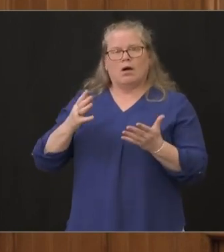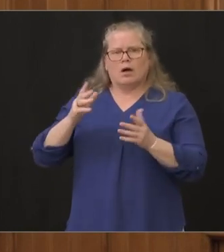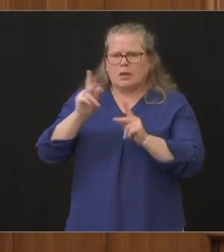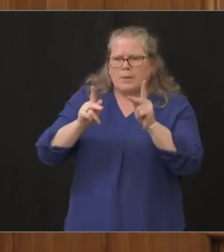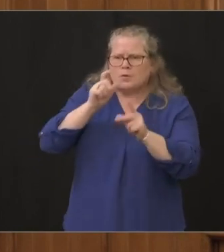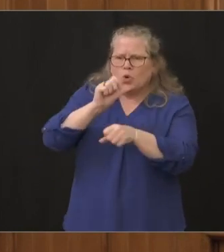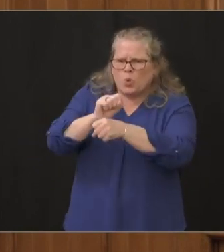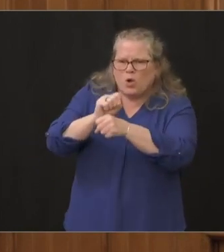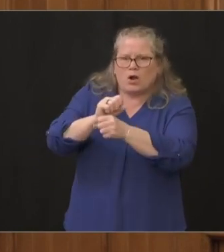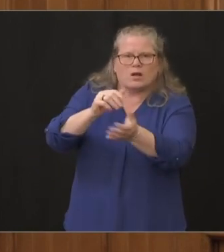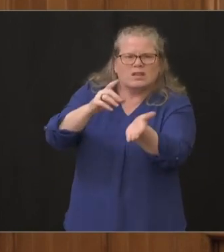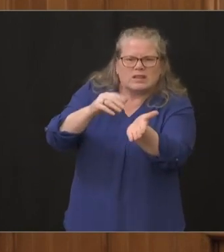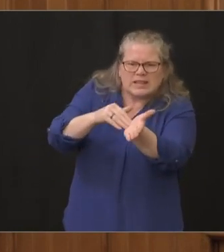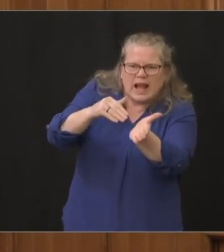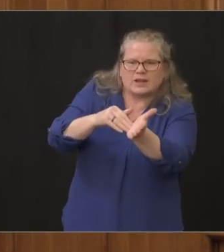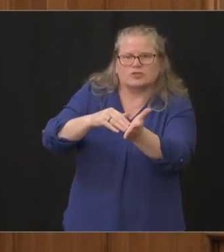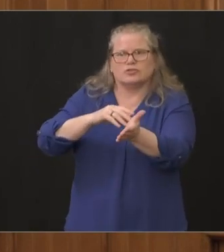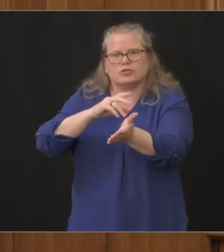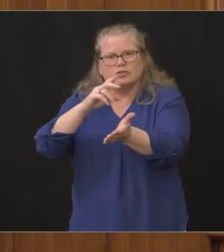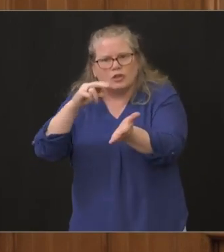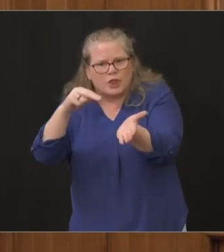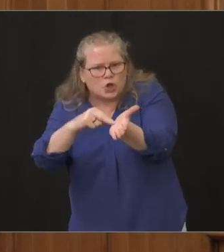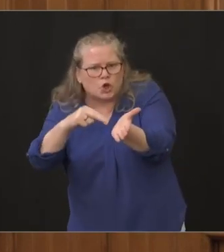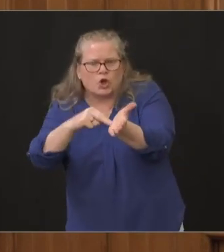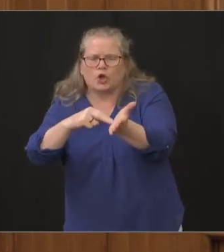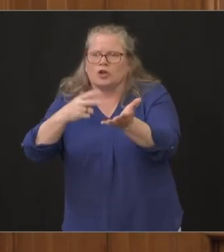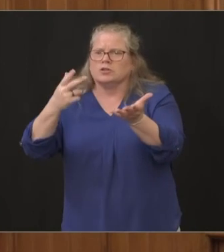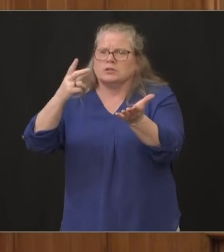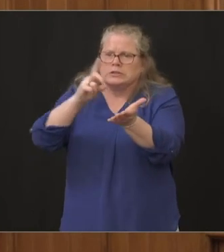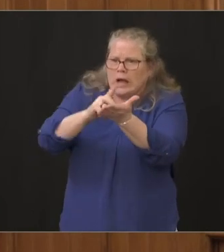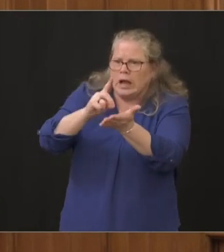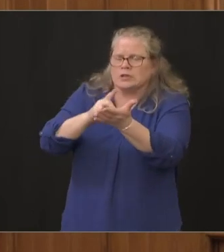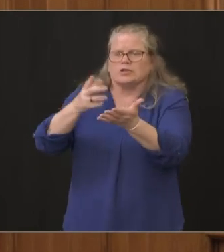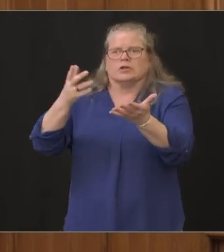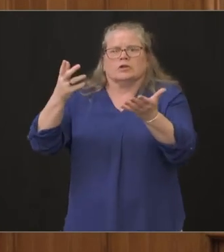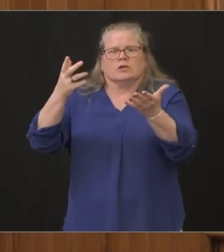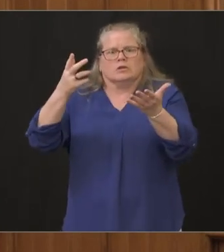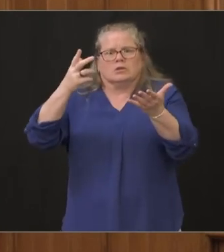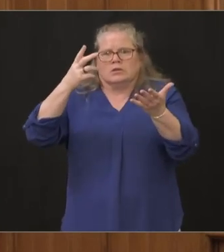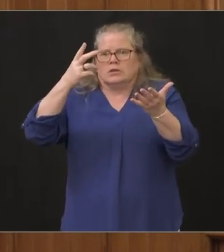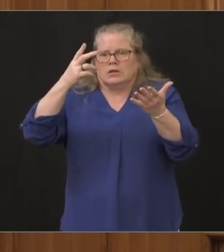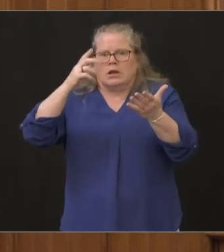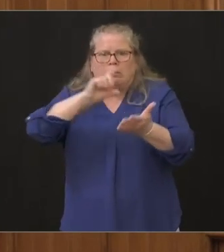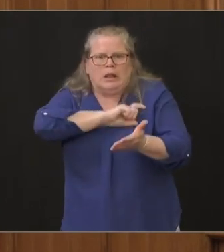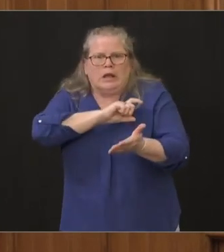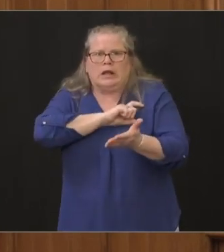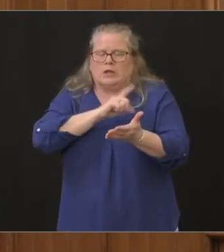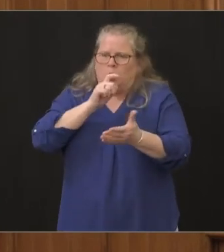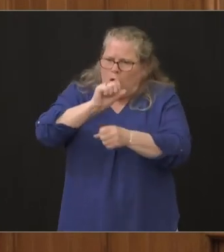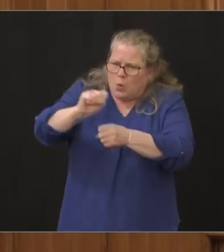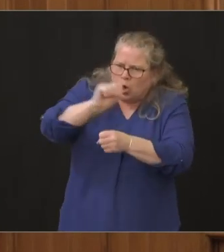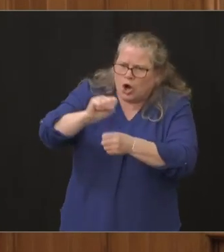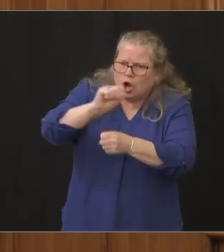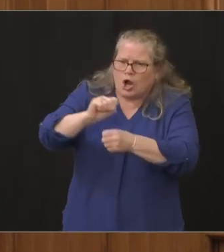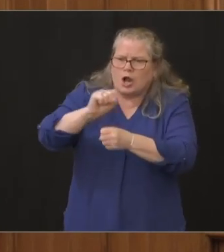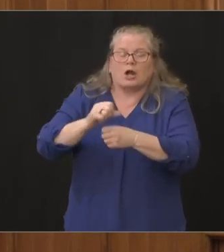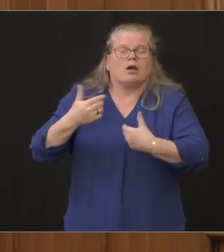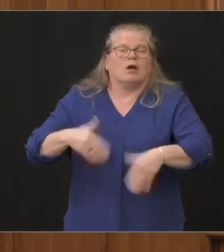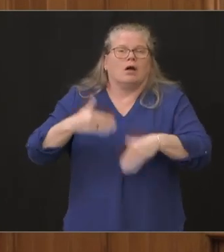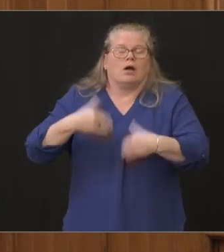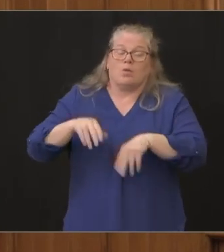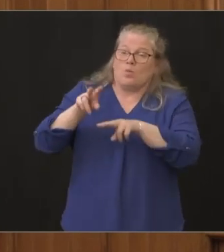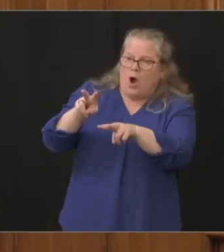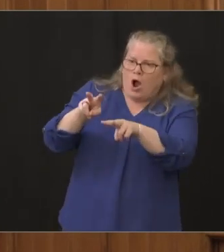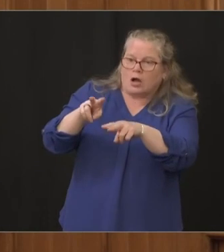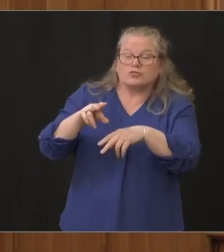across all of Connecticut today in every clinical setting when other people are appropriately following the guidance from the governor